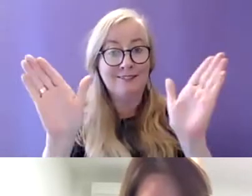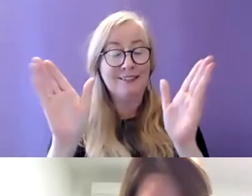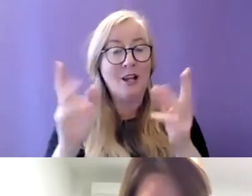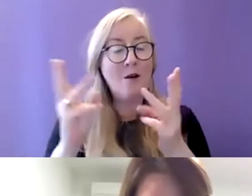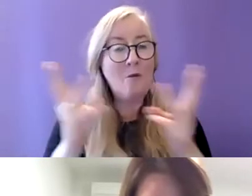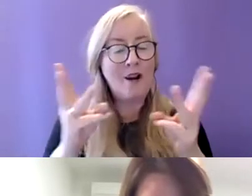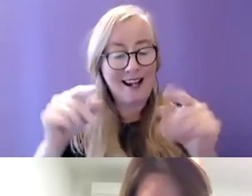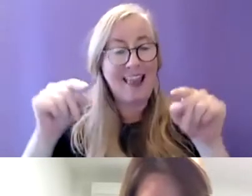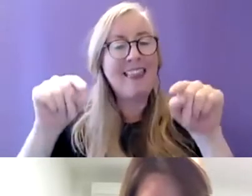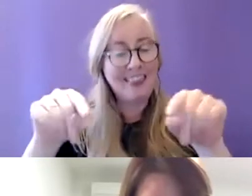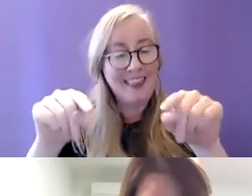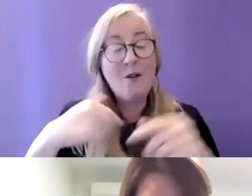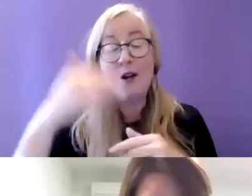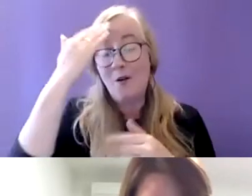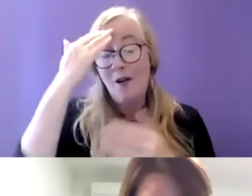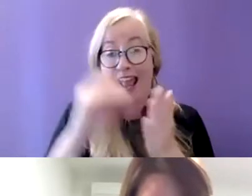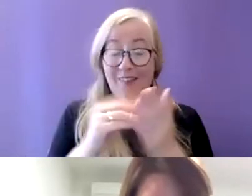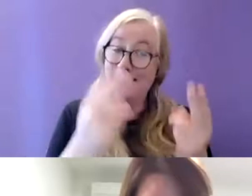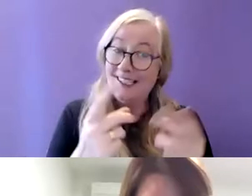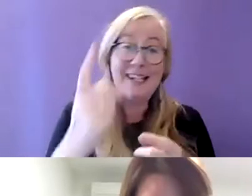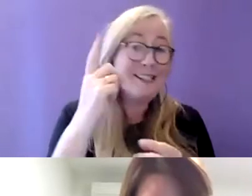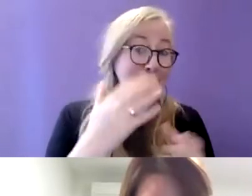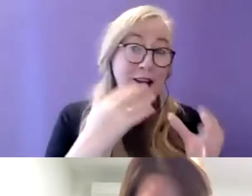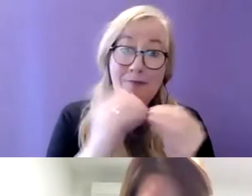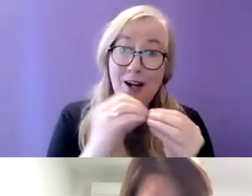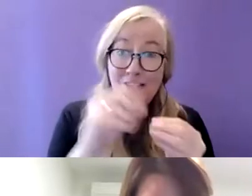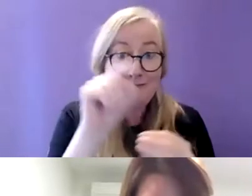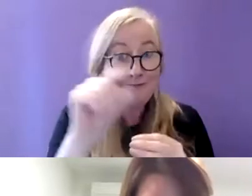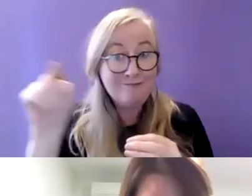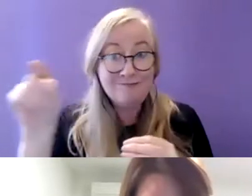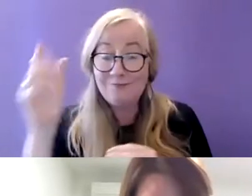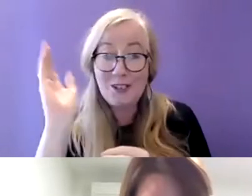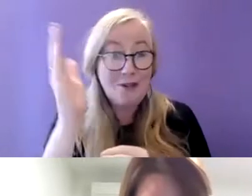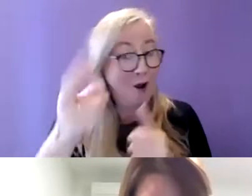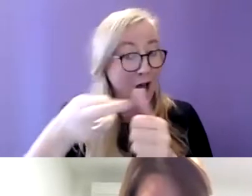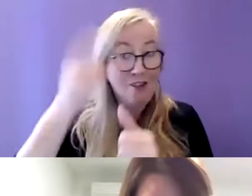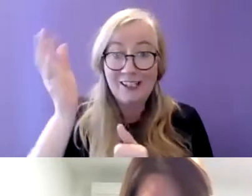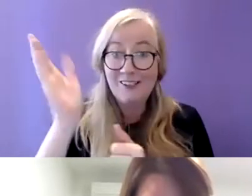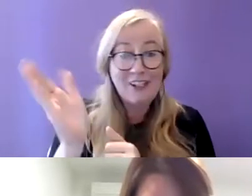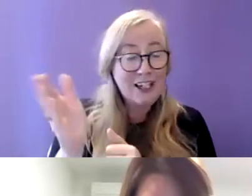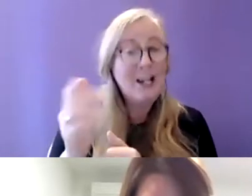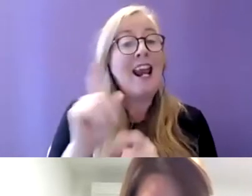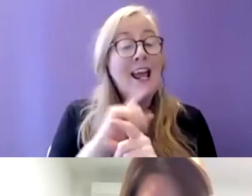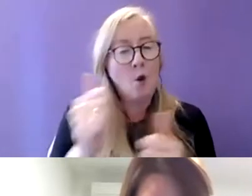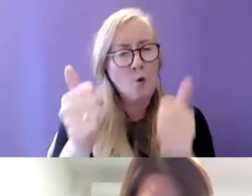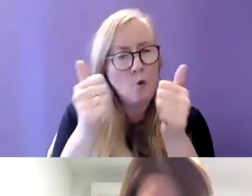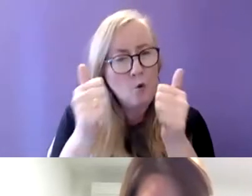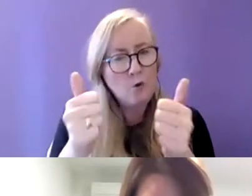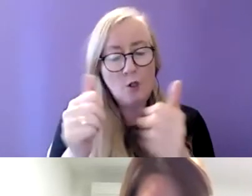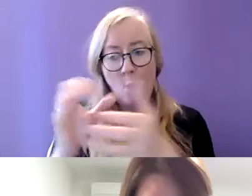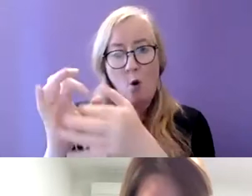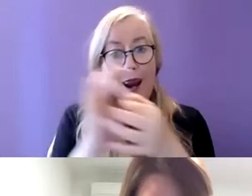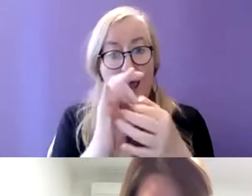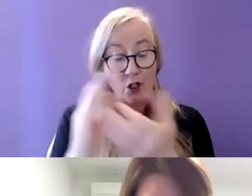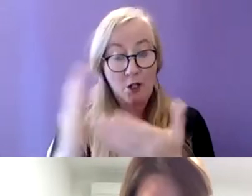speaks to a need and it's been mentioned by other speakers as well already for good collaboration between departments